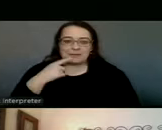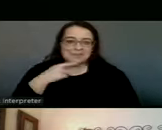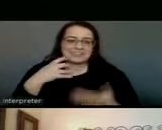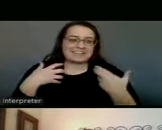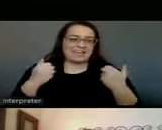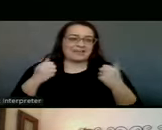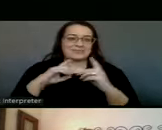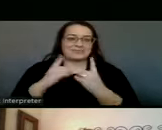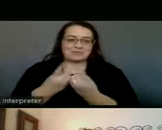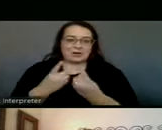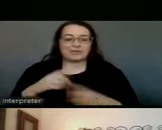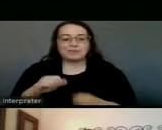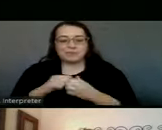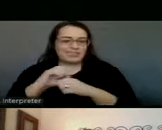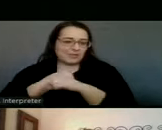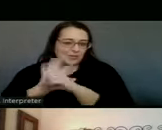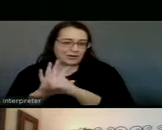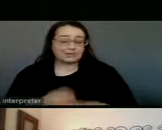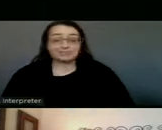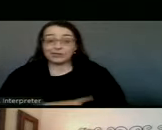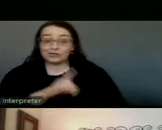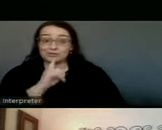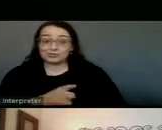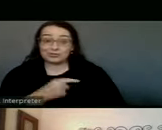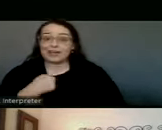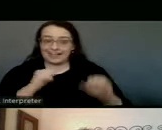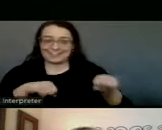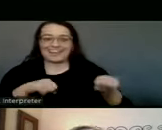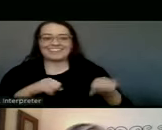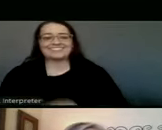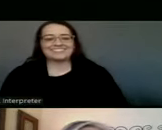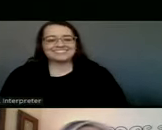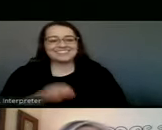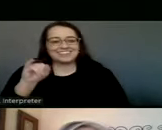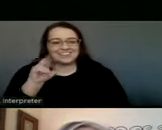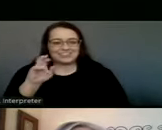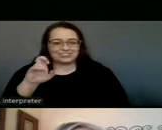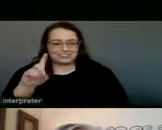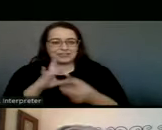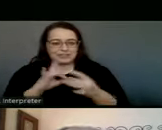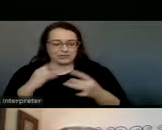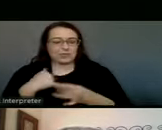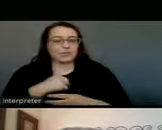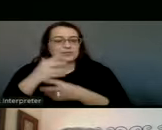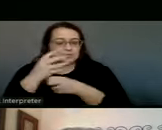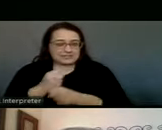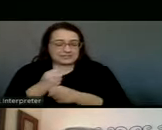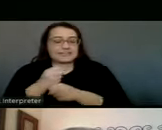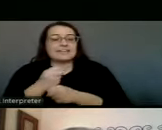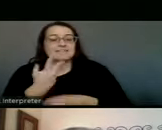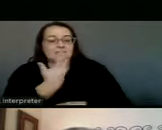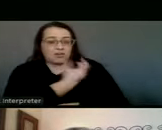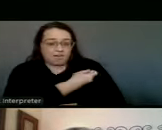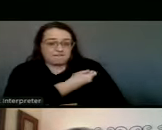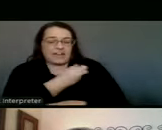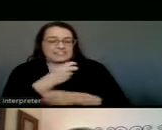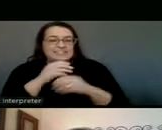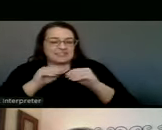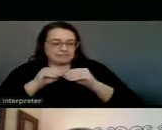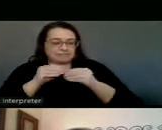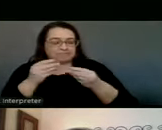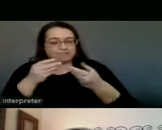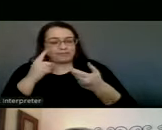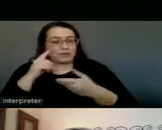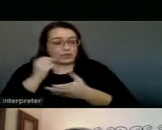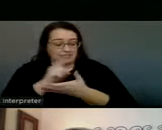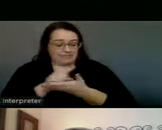regard to coronavirus. Sure, I can. As Jared was saying, we have received our vaccine allocation for this week, so this